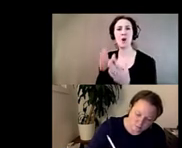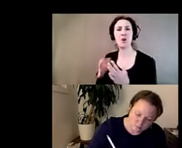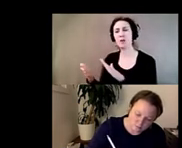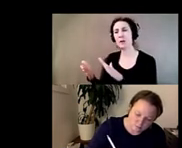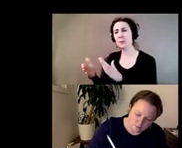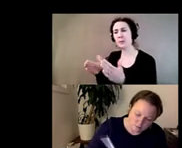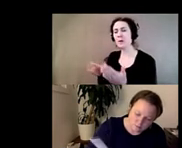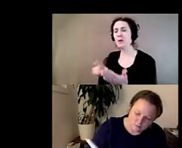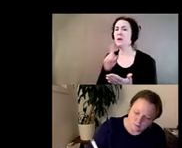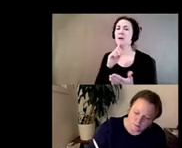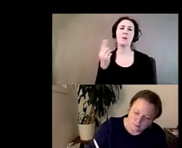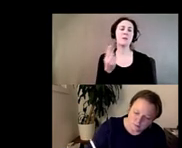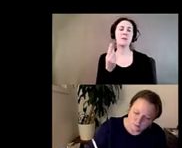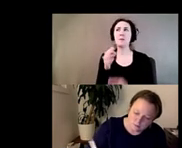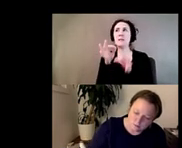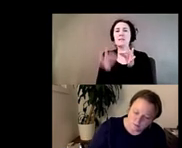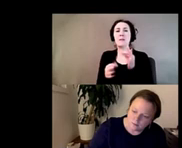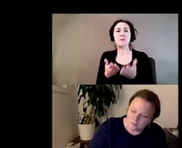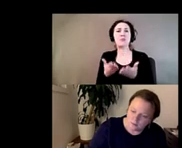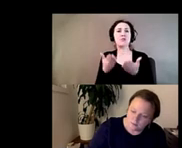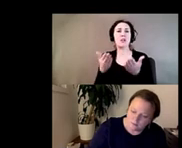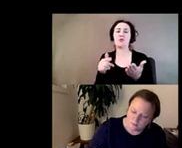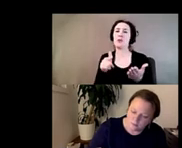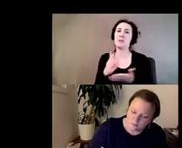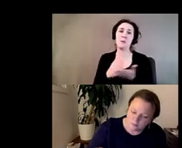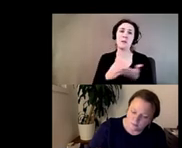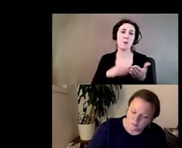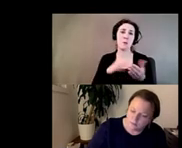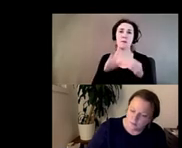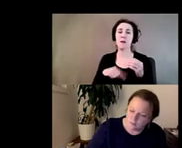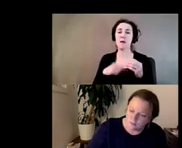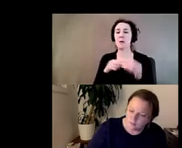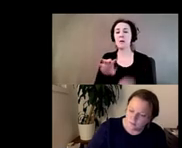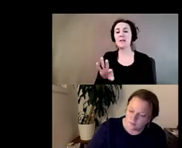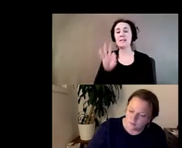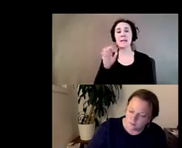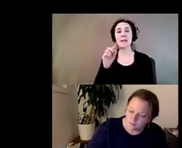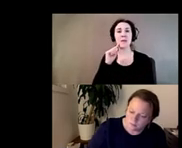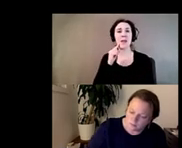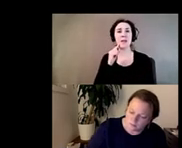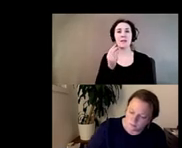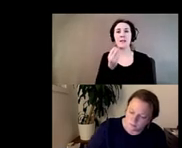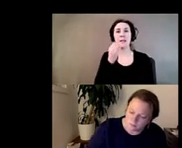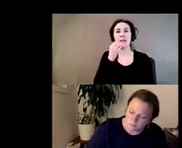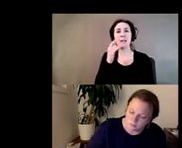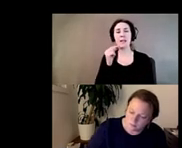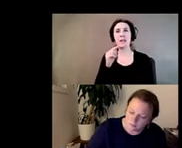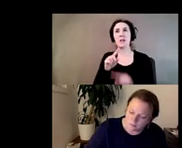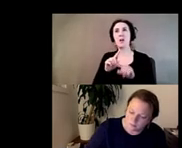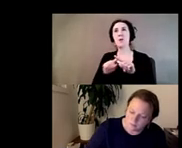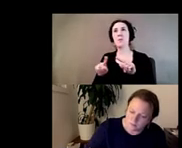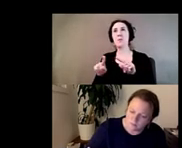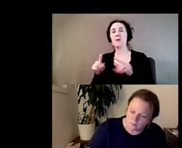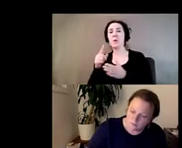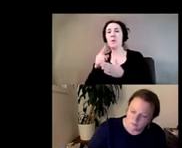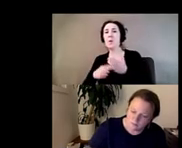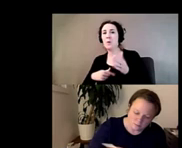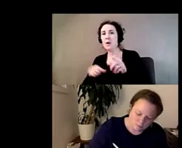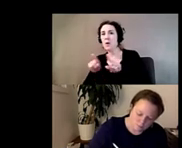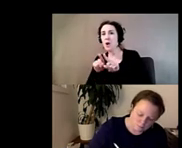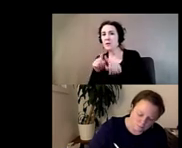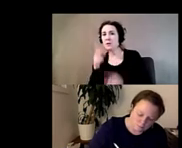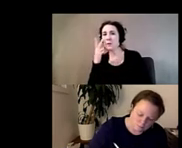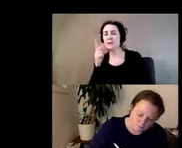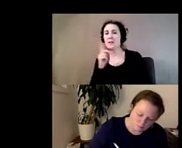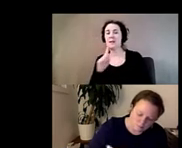simple gesture of just this piece which we've been talking about taking the candy and eating it right but what we may also be seeing is a reference to